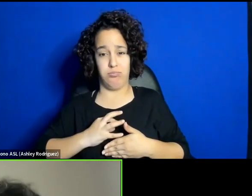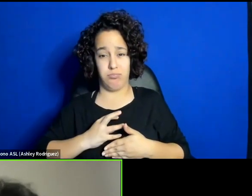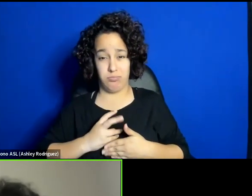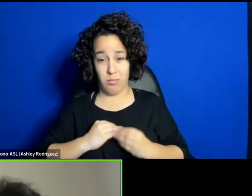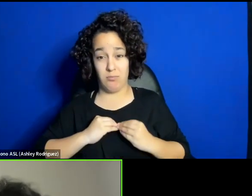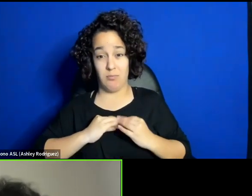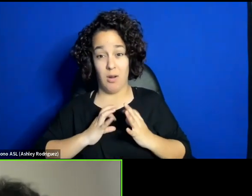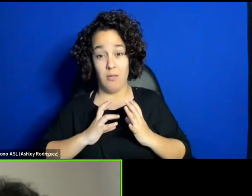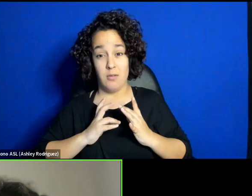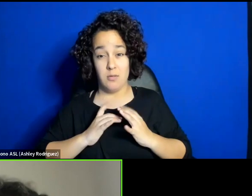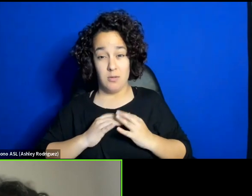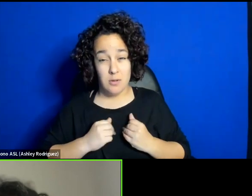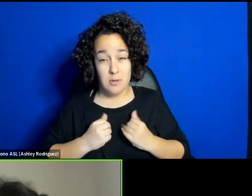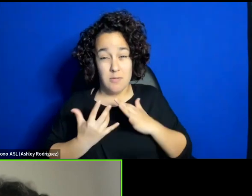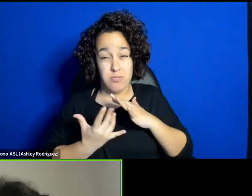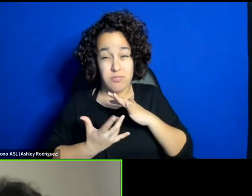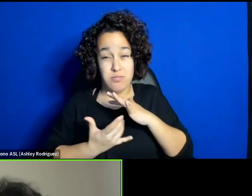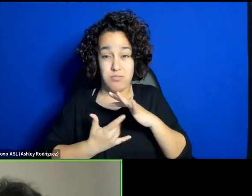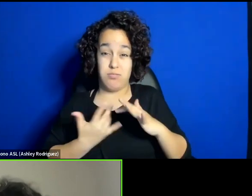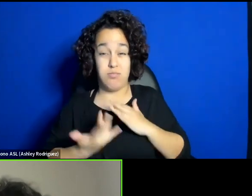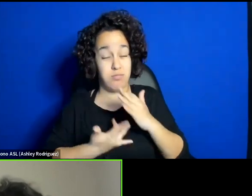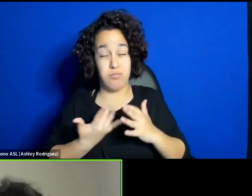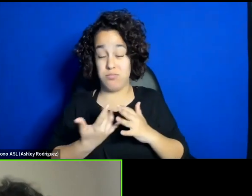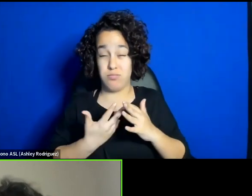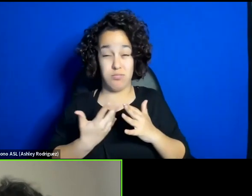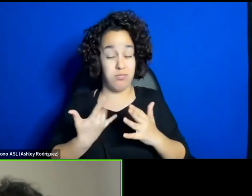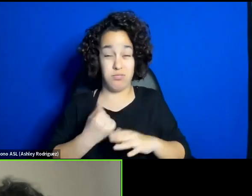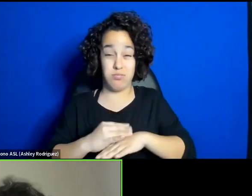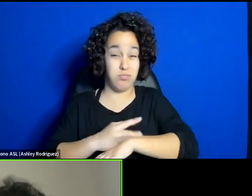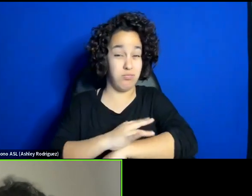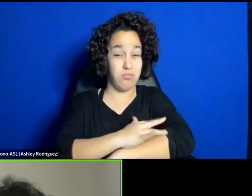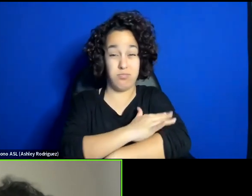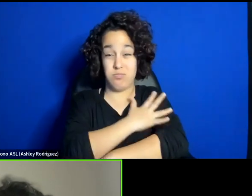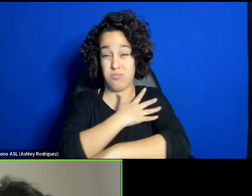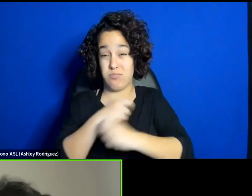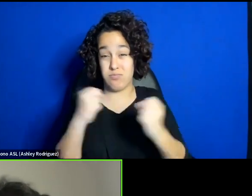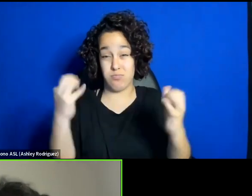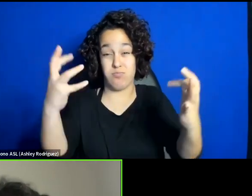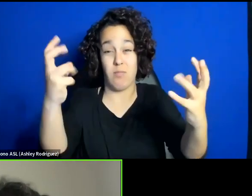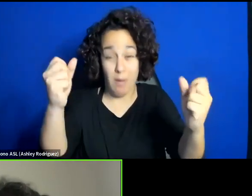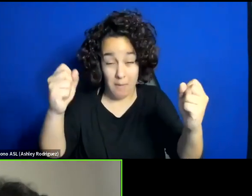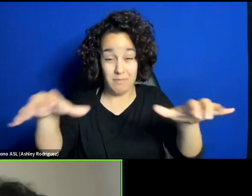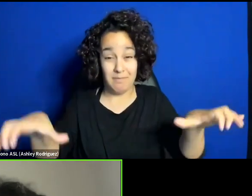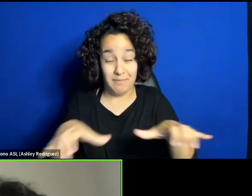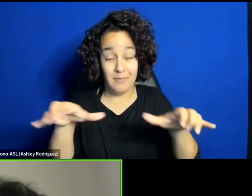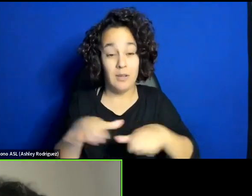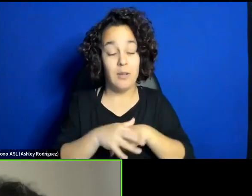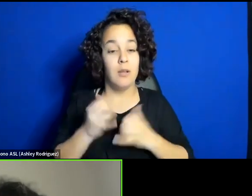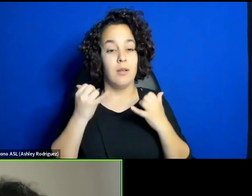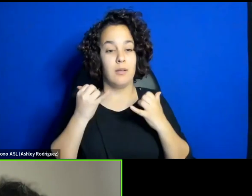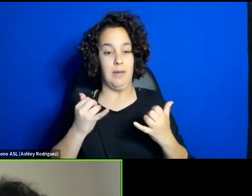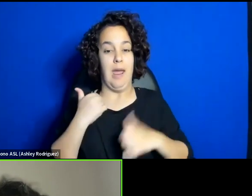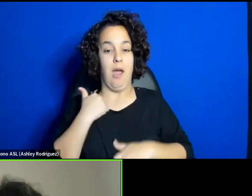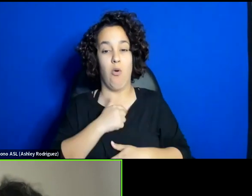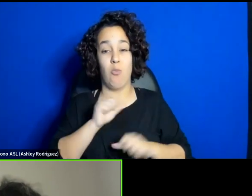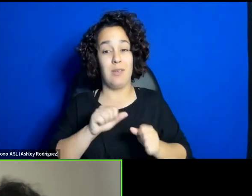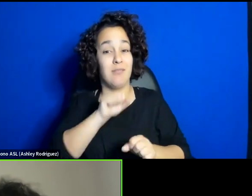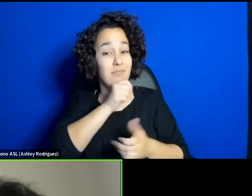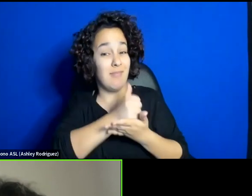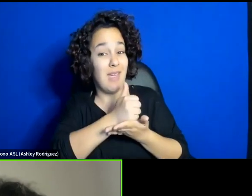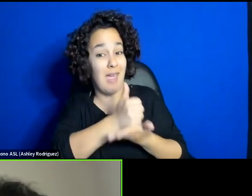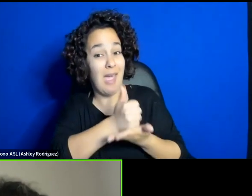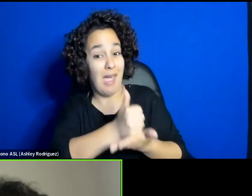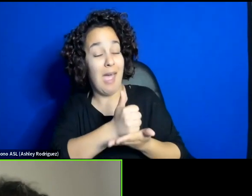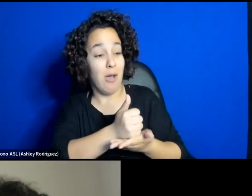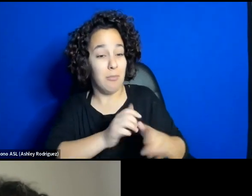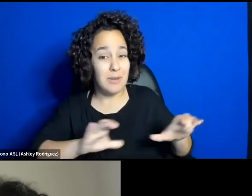or people who are even more privileged than us, as people in diaspora, can actually help nourish